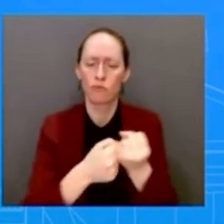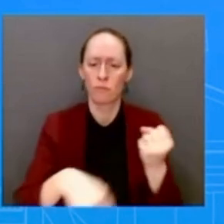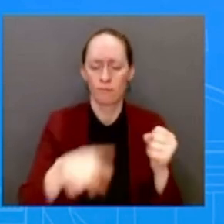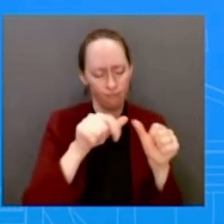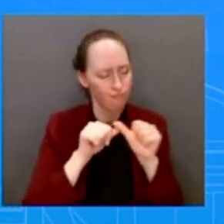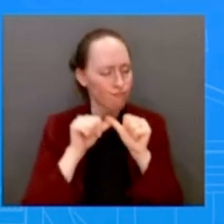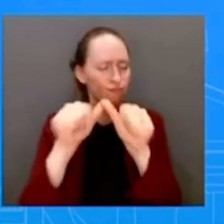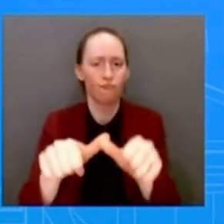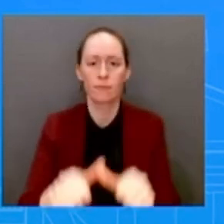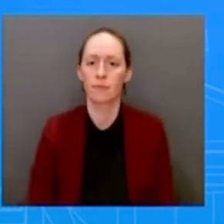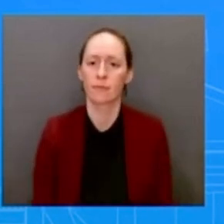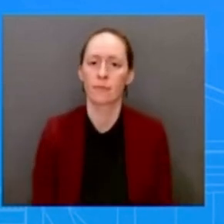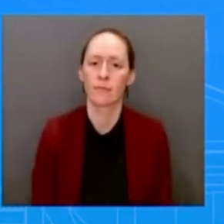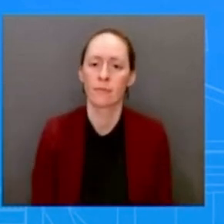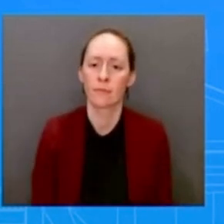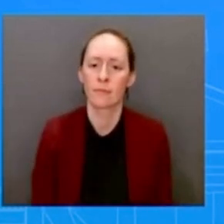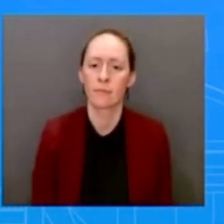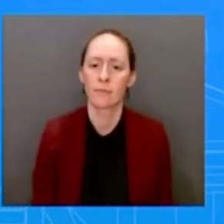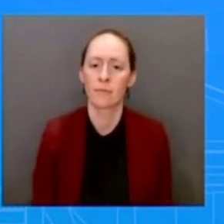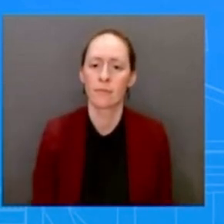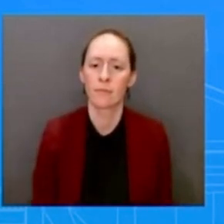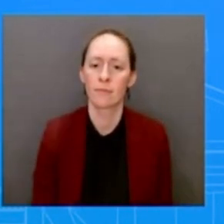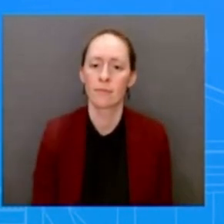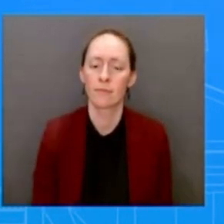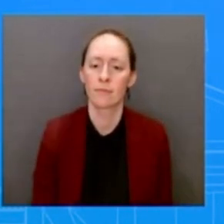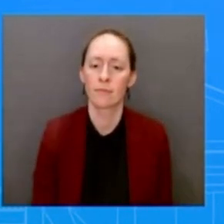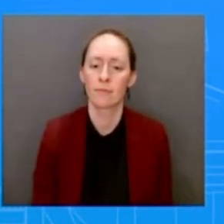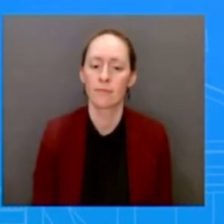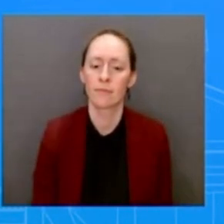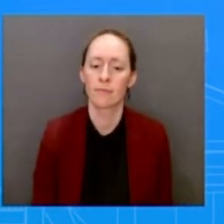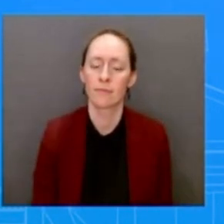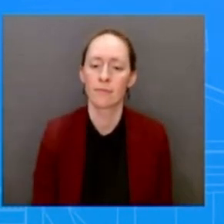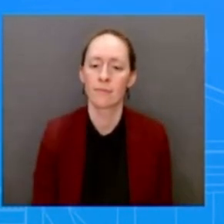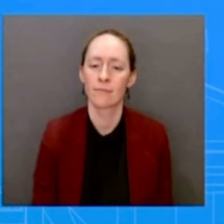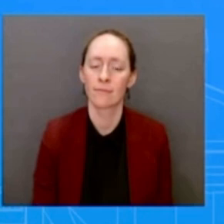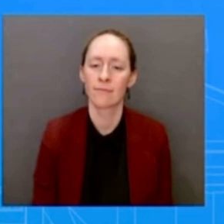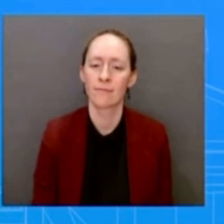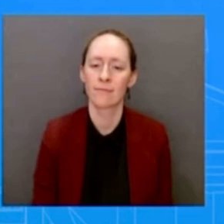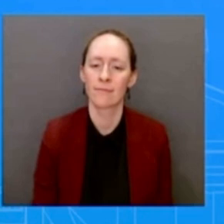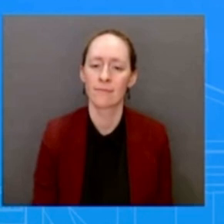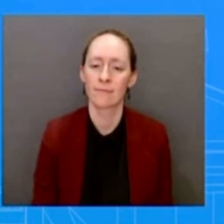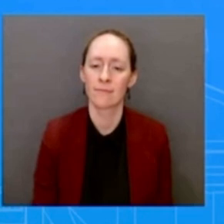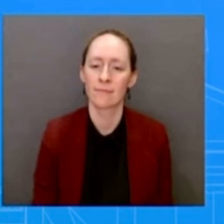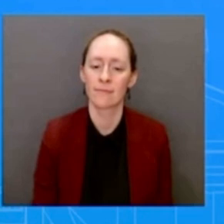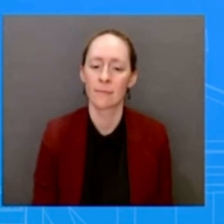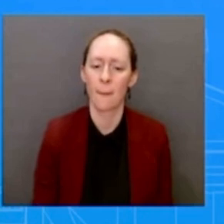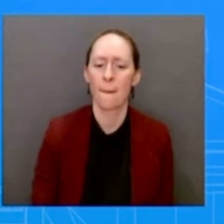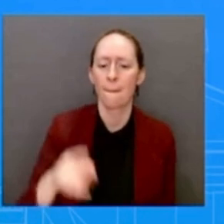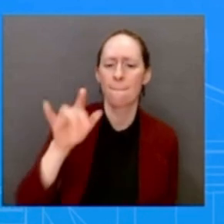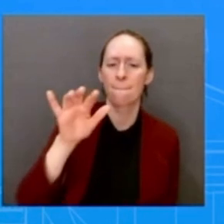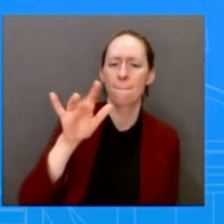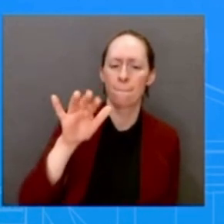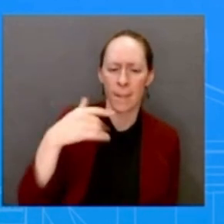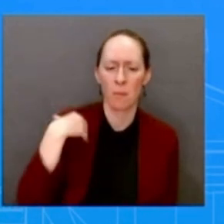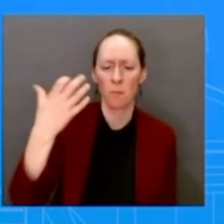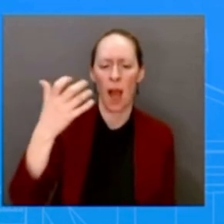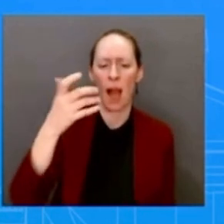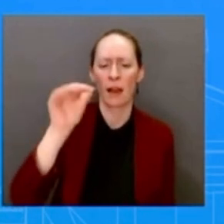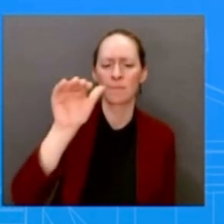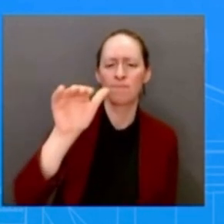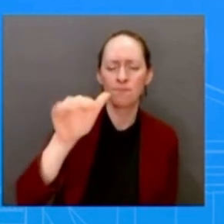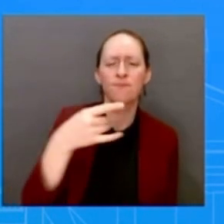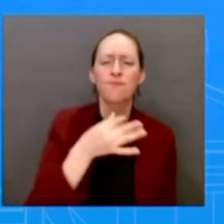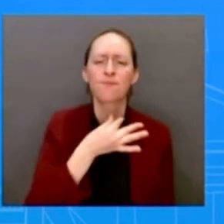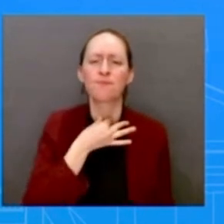Go ahead. Thanks, Karine. I want to go back to something. I asked you just the other day. We're talking about safer communities and that is the issue of